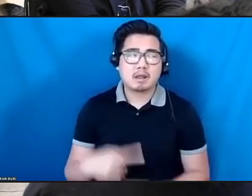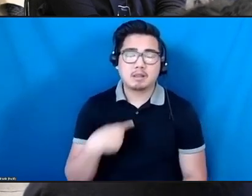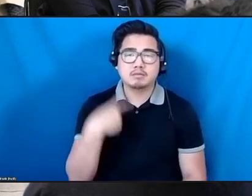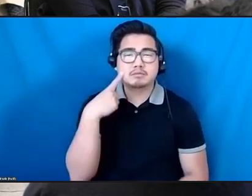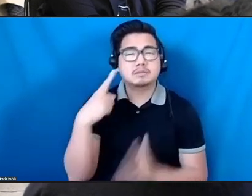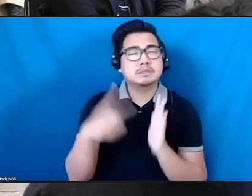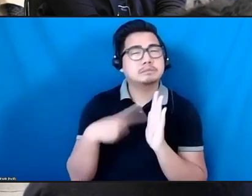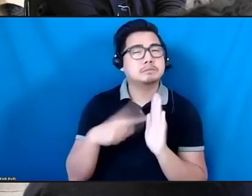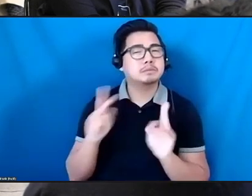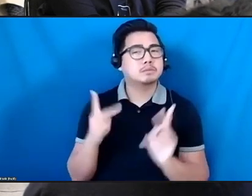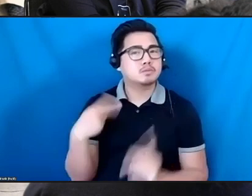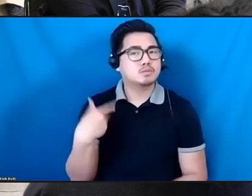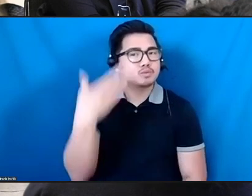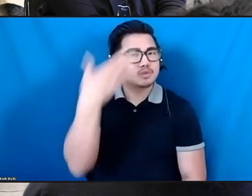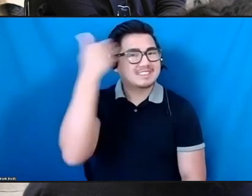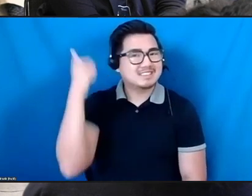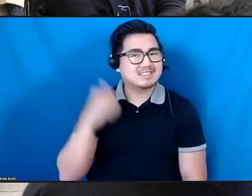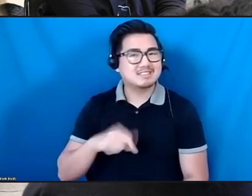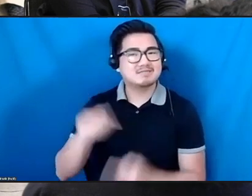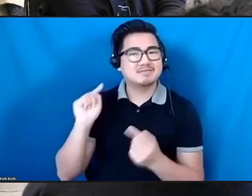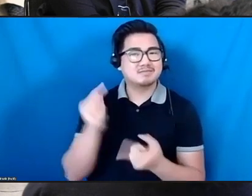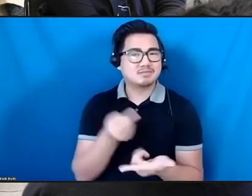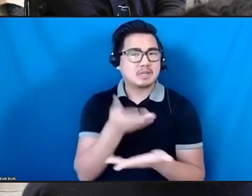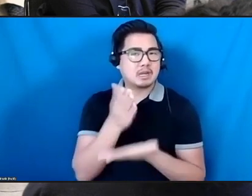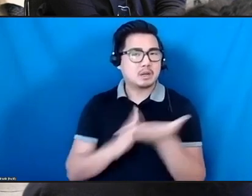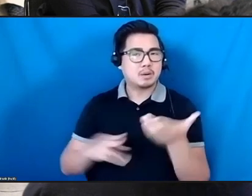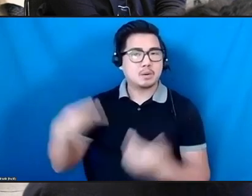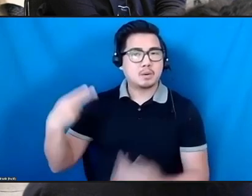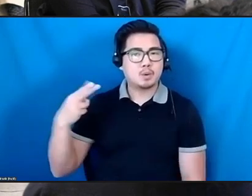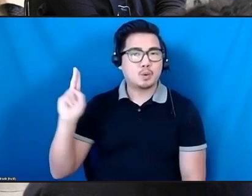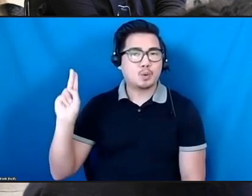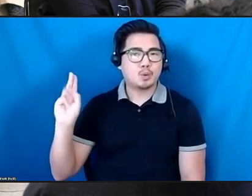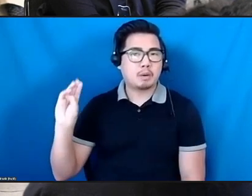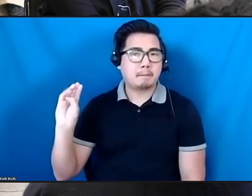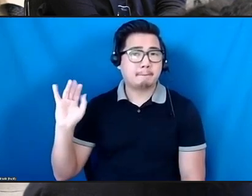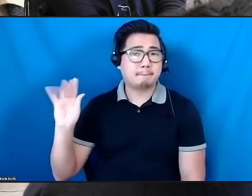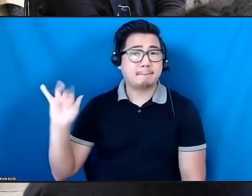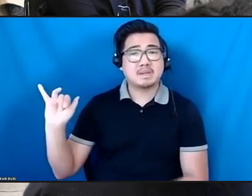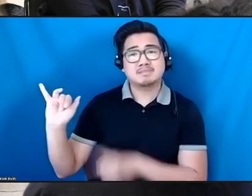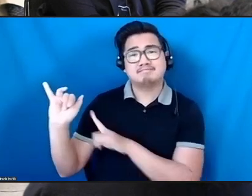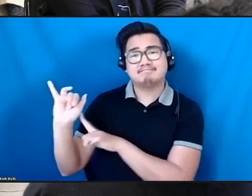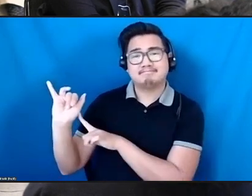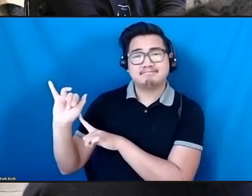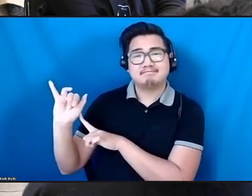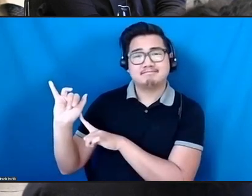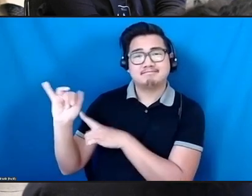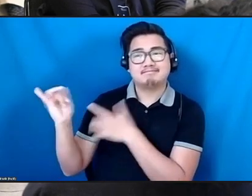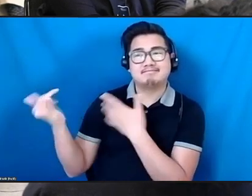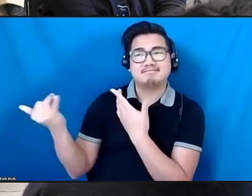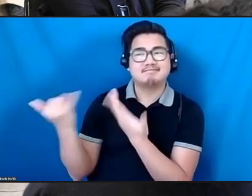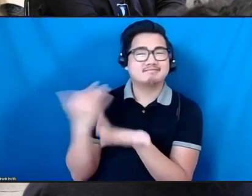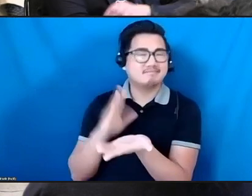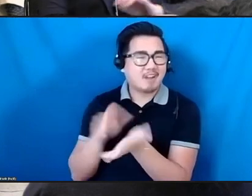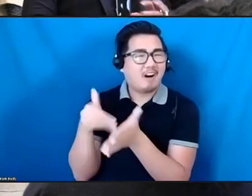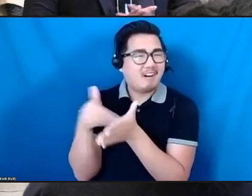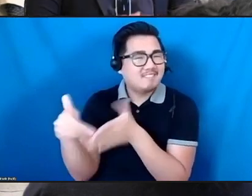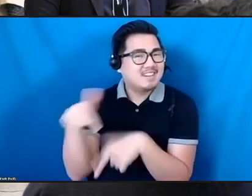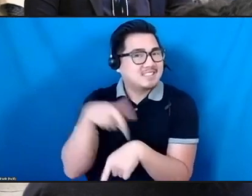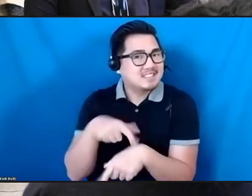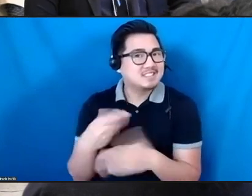is not necessarily the best character strength of funders around the country.